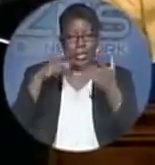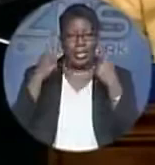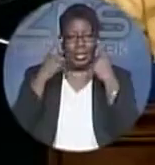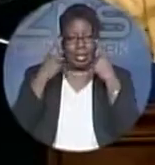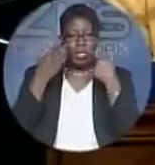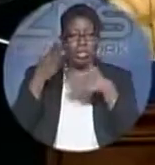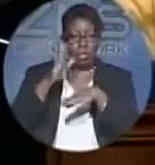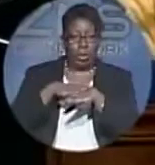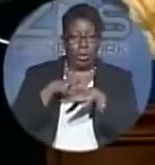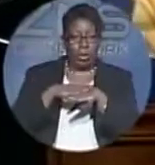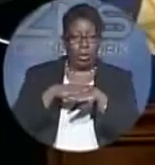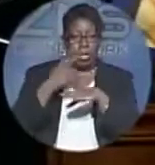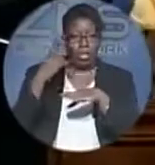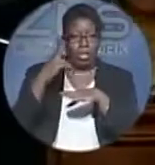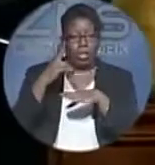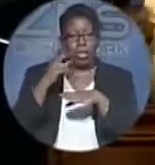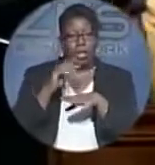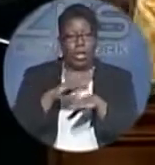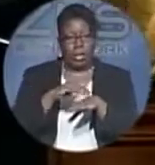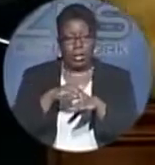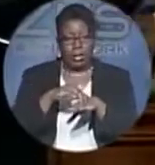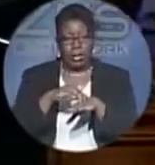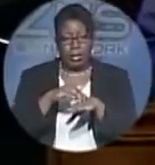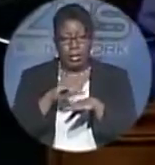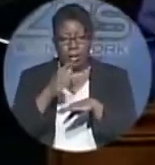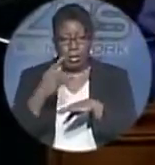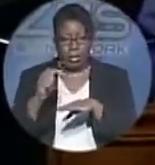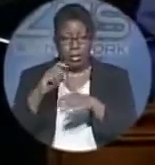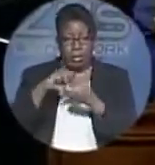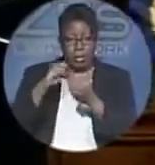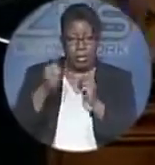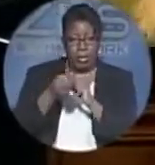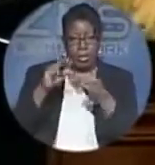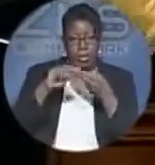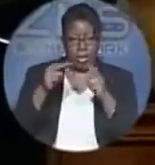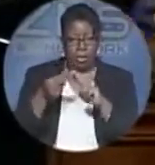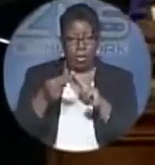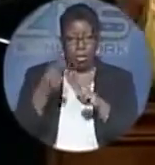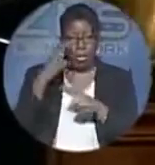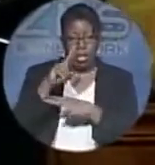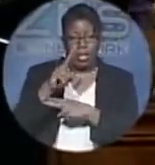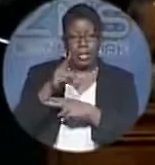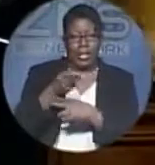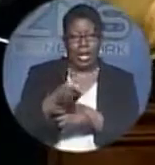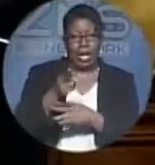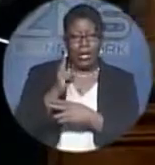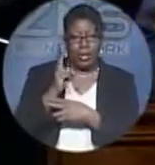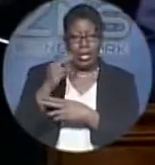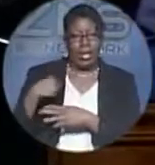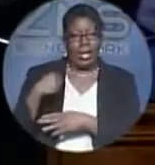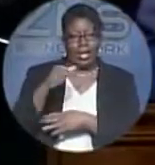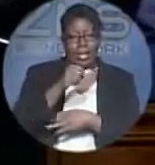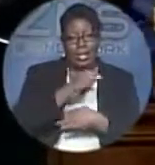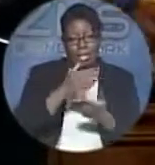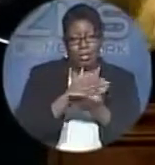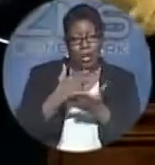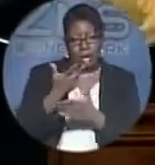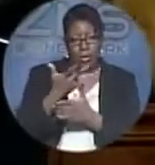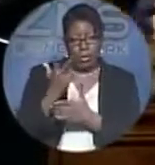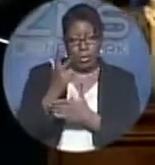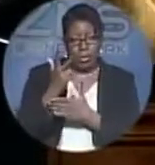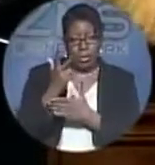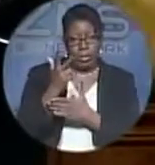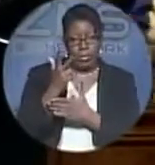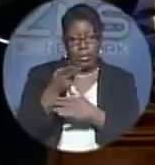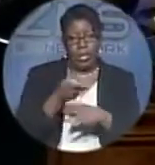Look at the labor survey of the Department of Statistics. Look at the hiring at Atlantis Phase 3. Look at